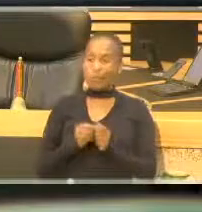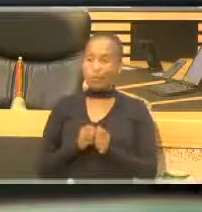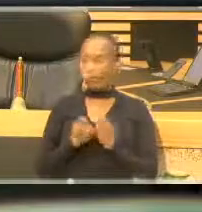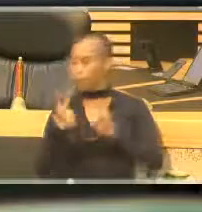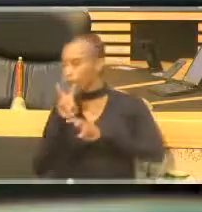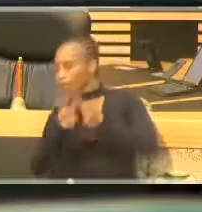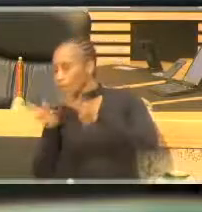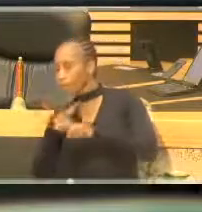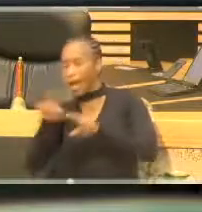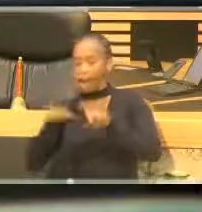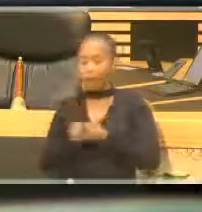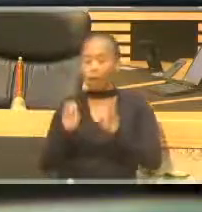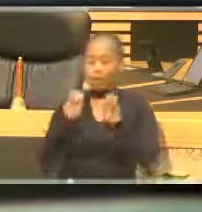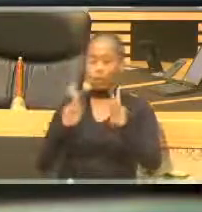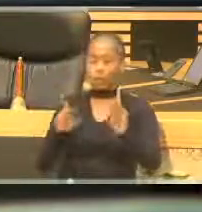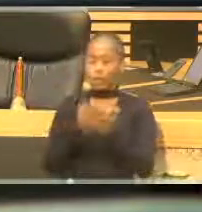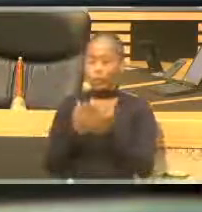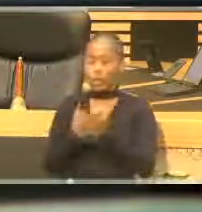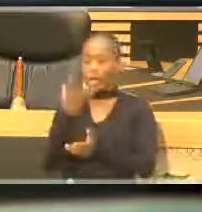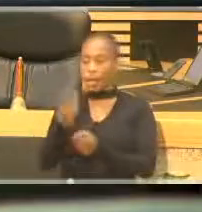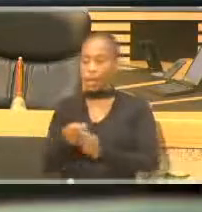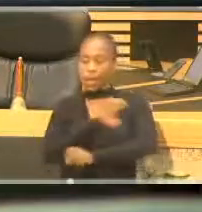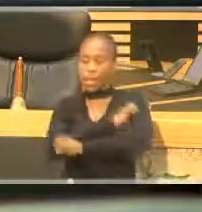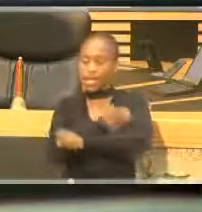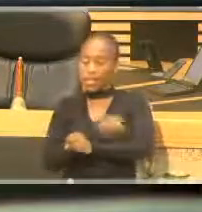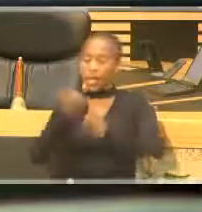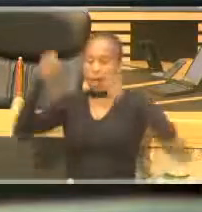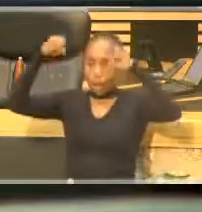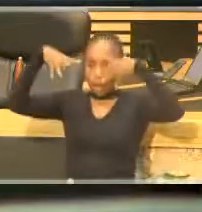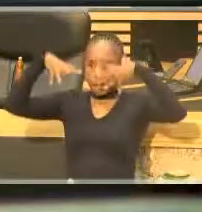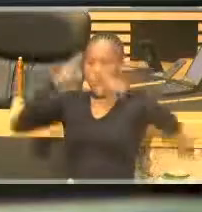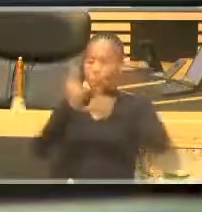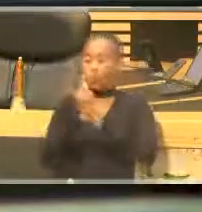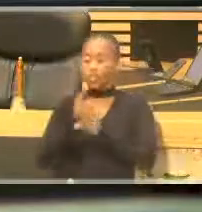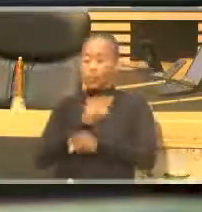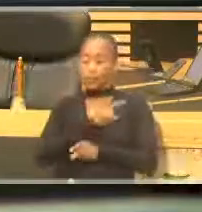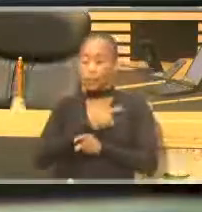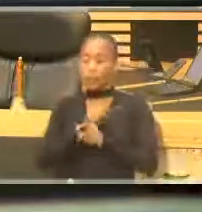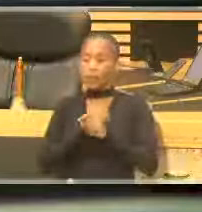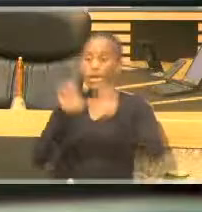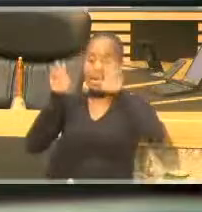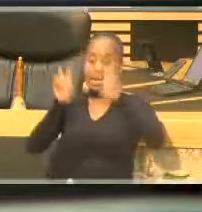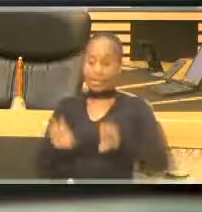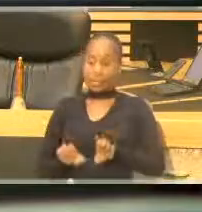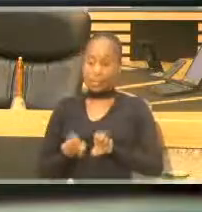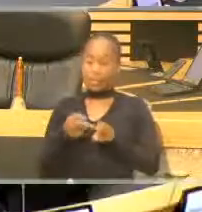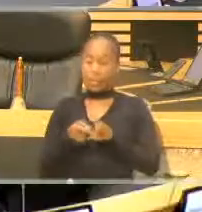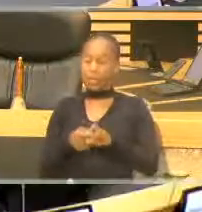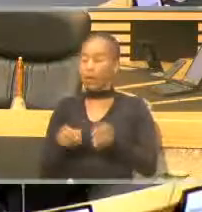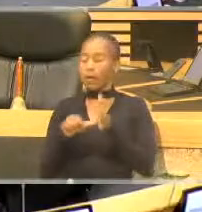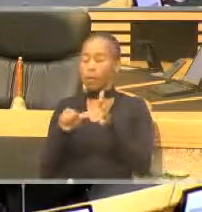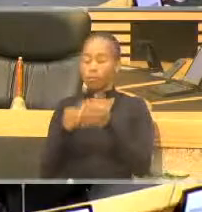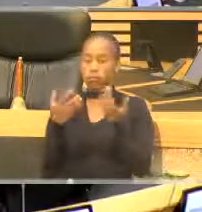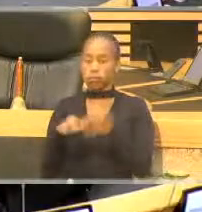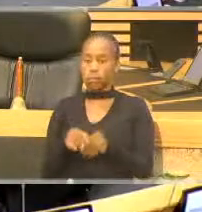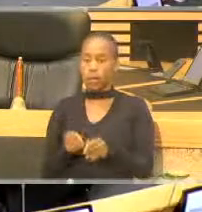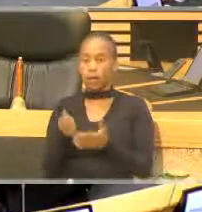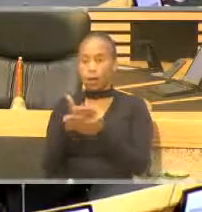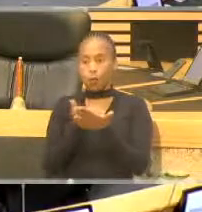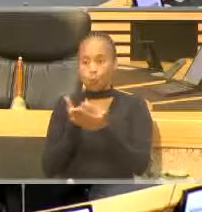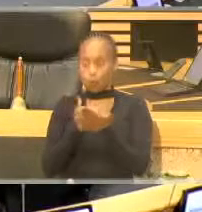we can attract investment. Because electricity is a vital enabler for economic growth,